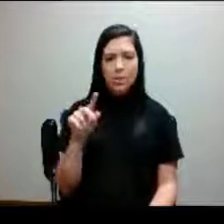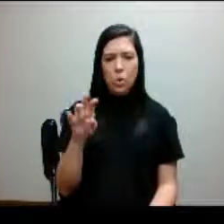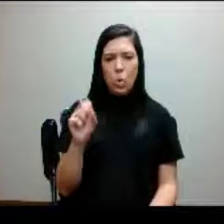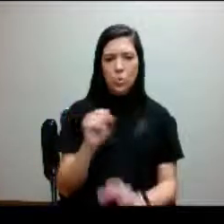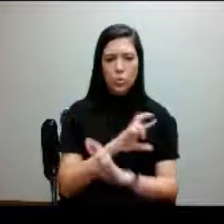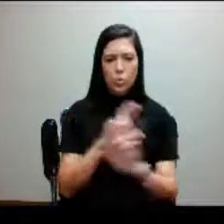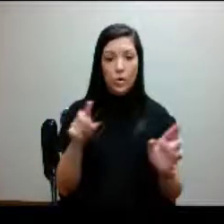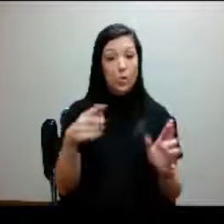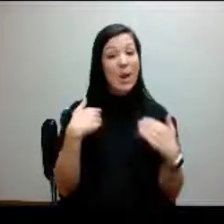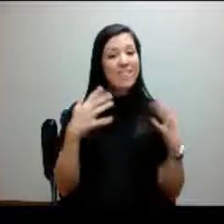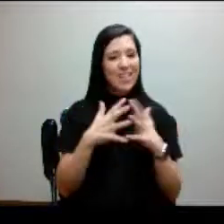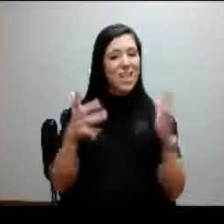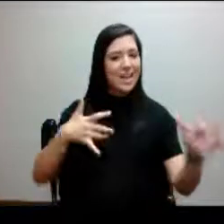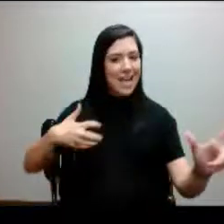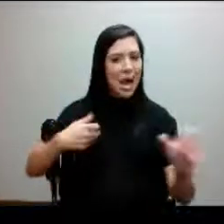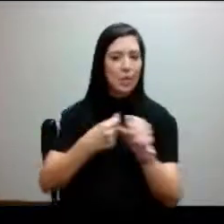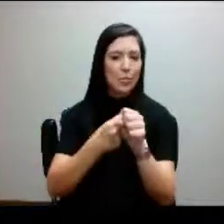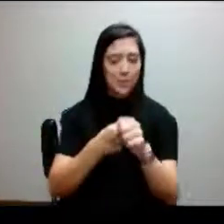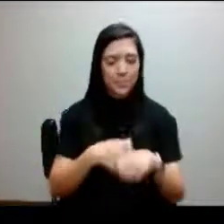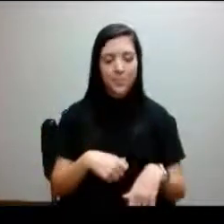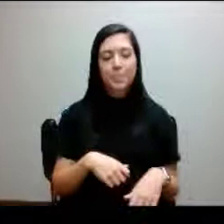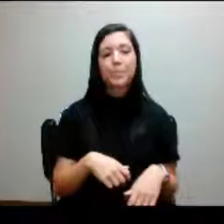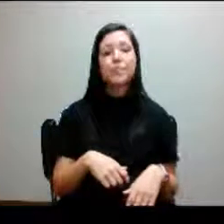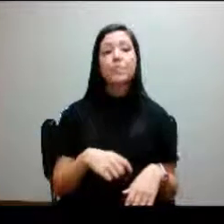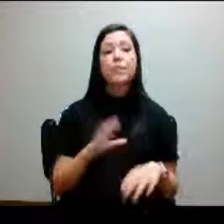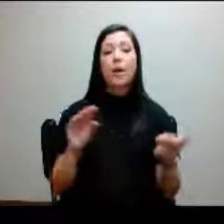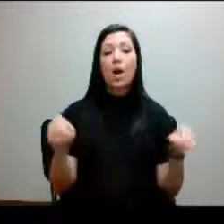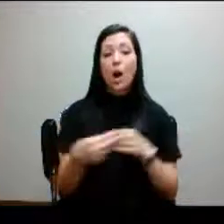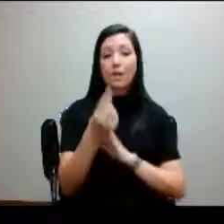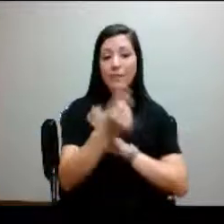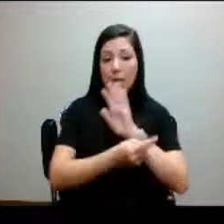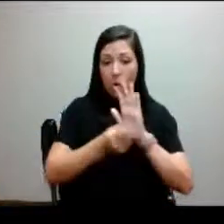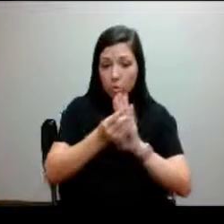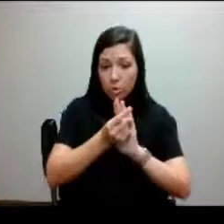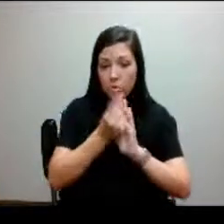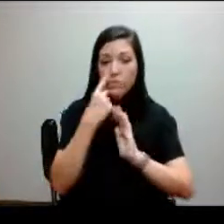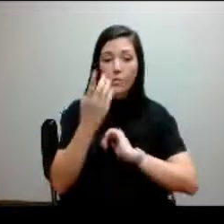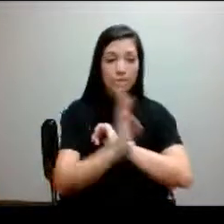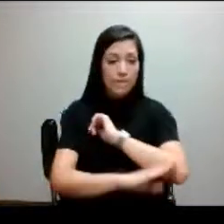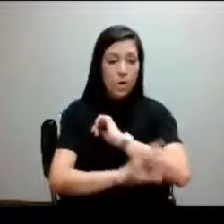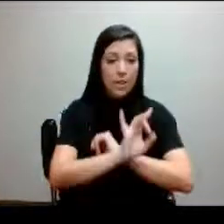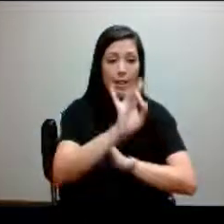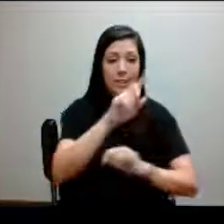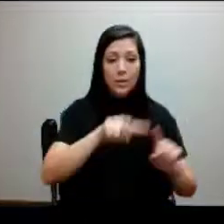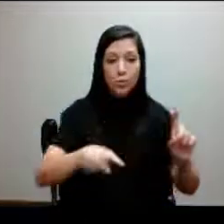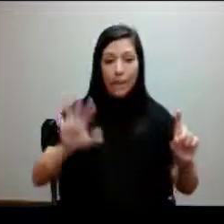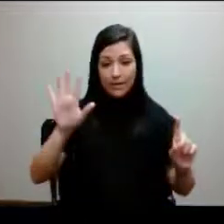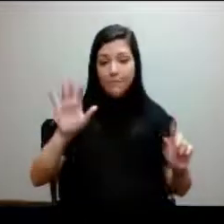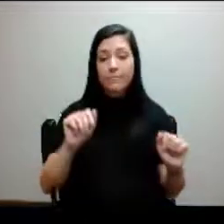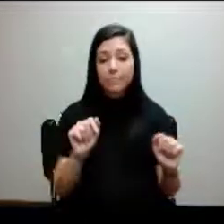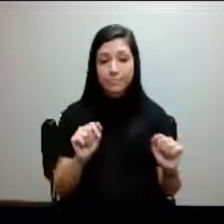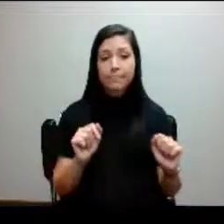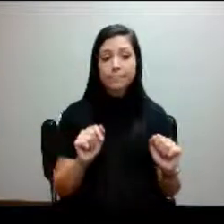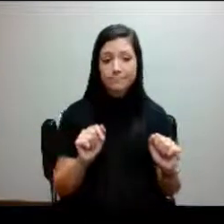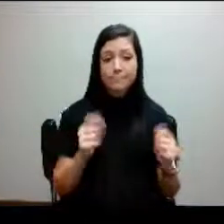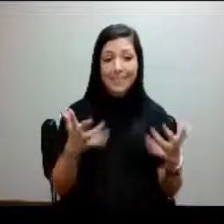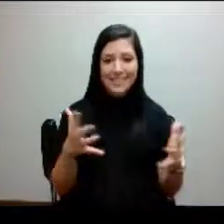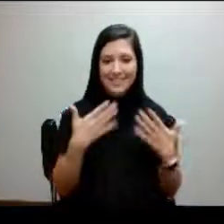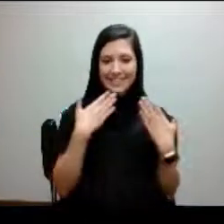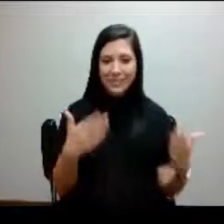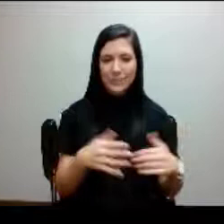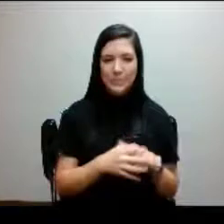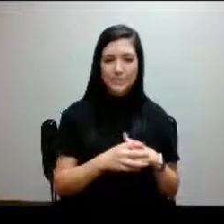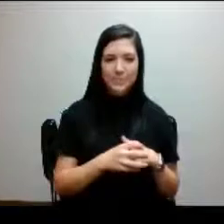lot to catch up on. Intercultural Network office hours for the fall will be 8 a.m. to 5 p.m. That's it. Thank you.